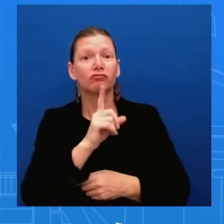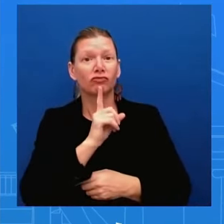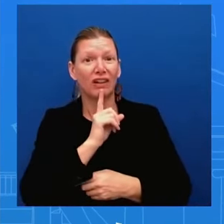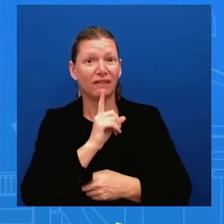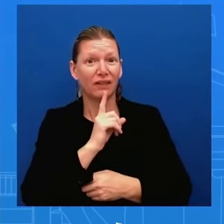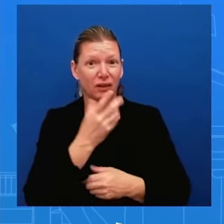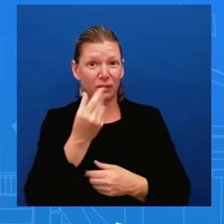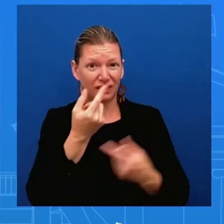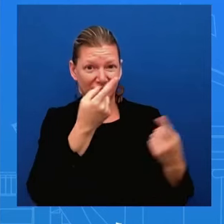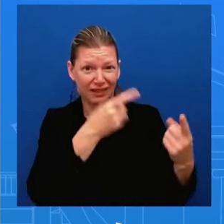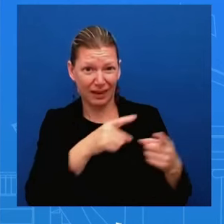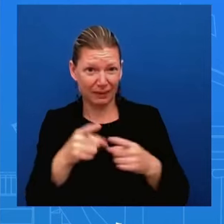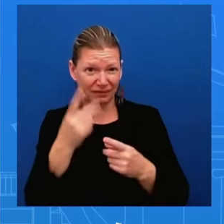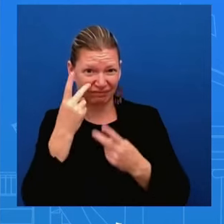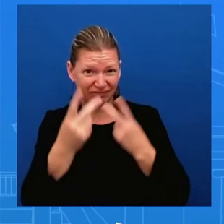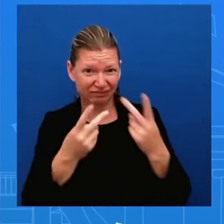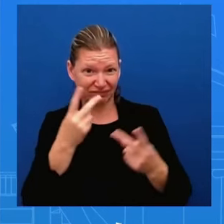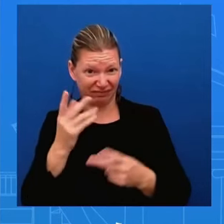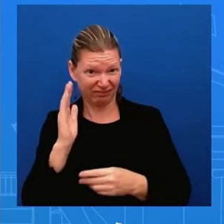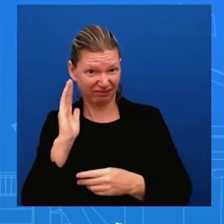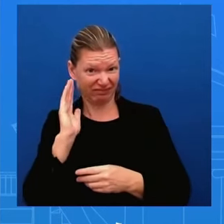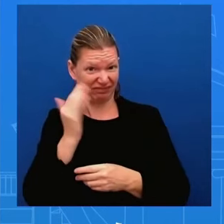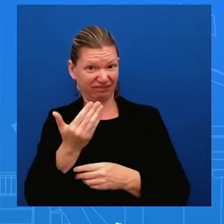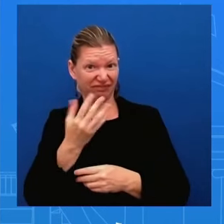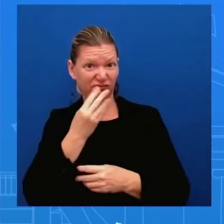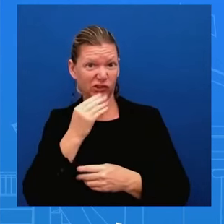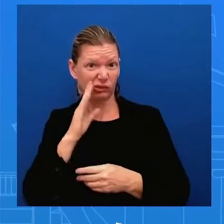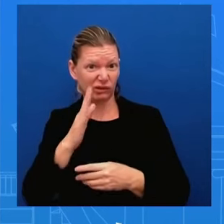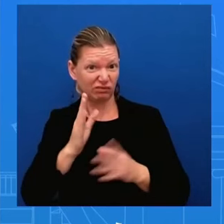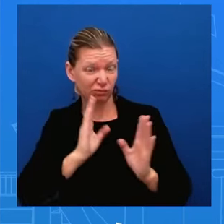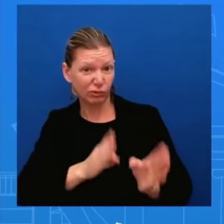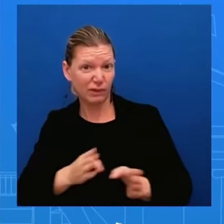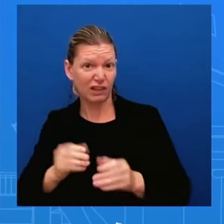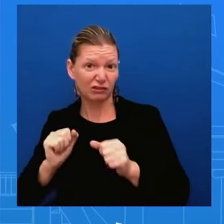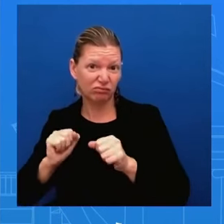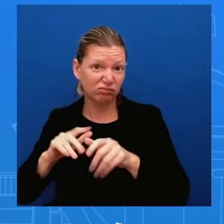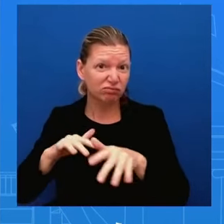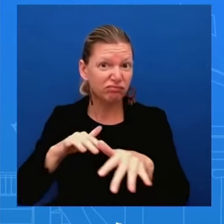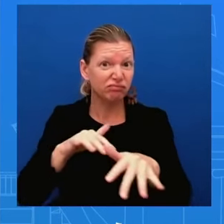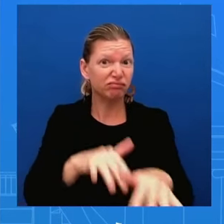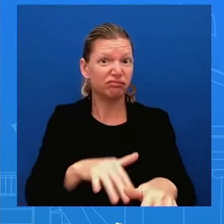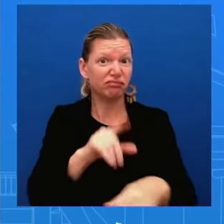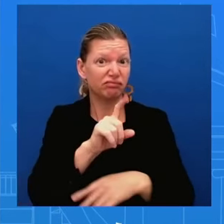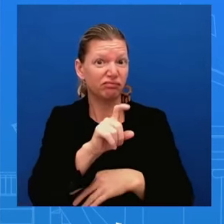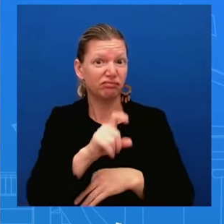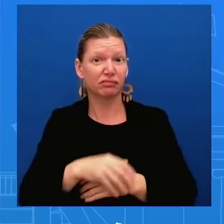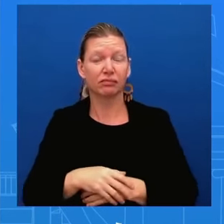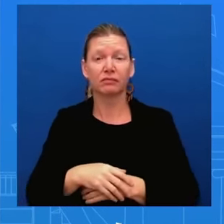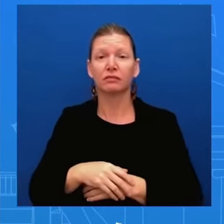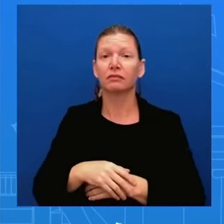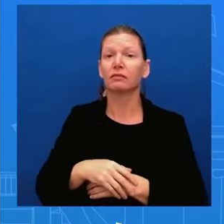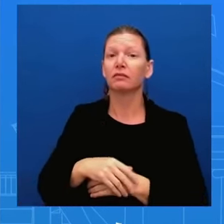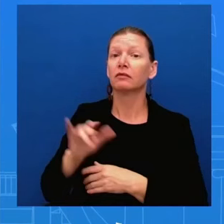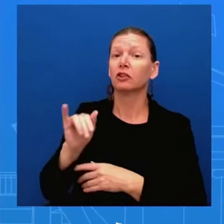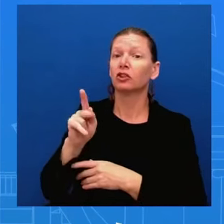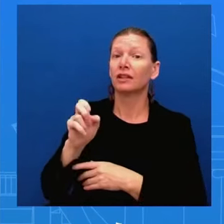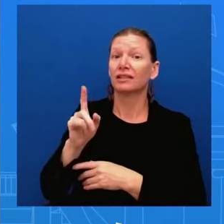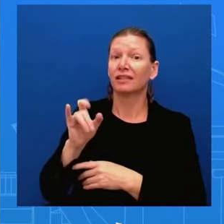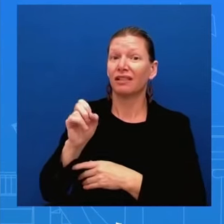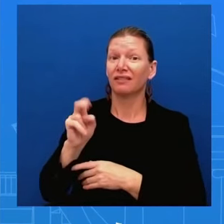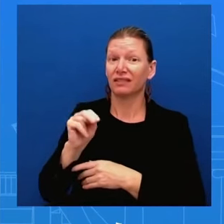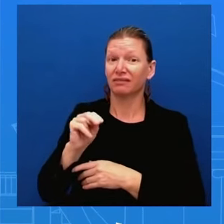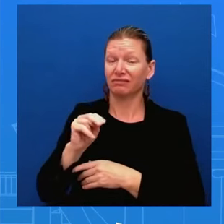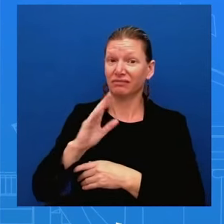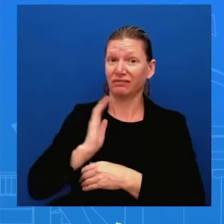national security advisor he was here obviously uh 24 hours ago when he was asked about uh uh operations uh and our discussions